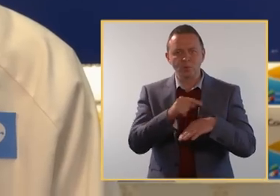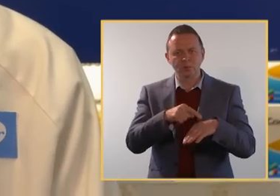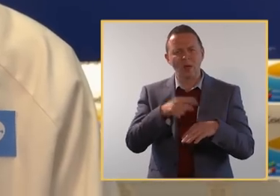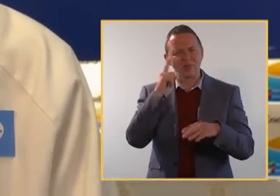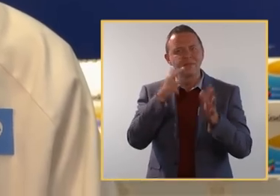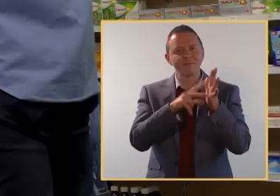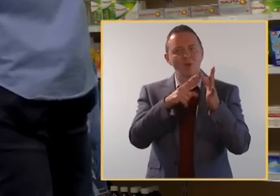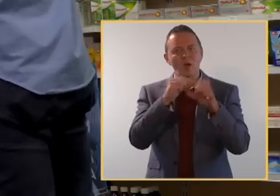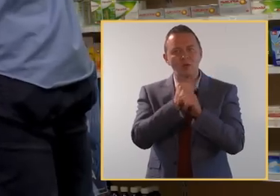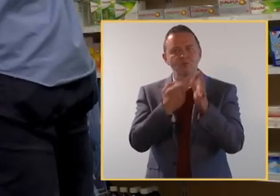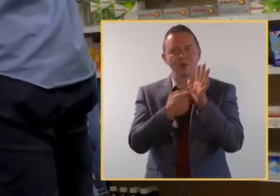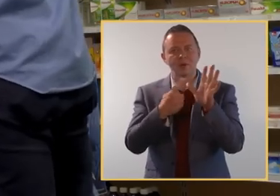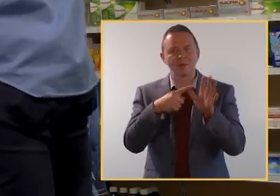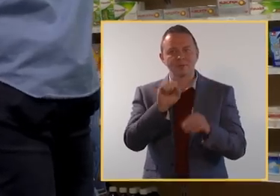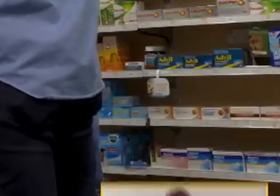Viagra.